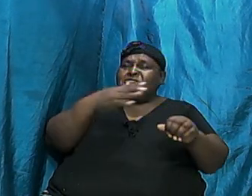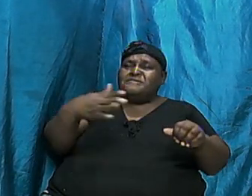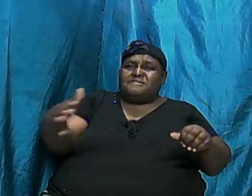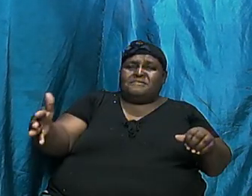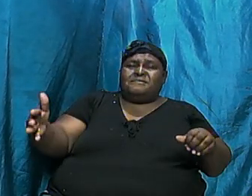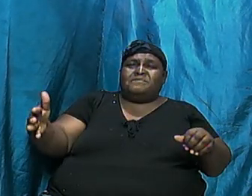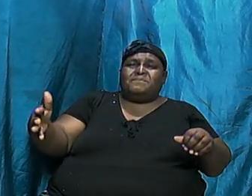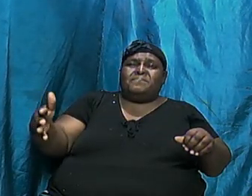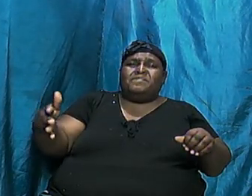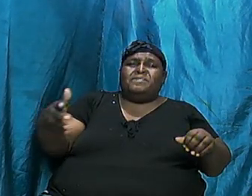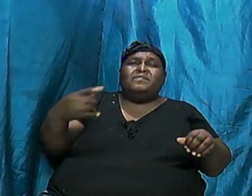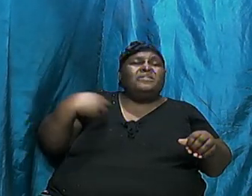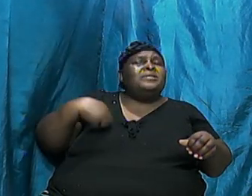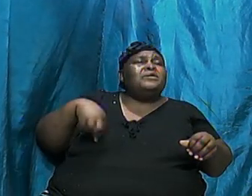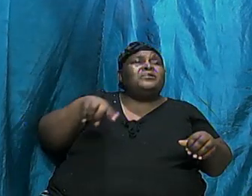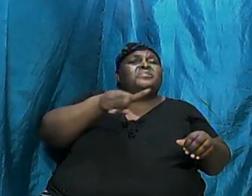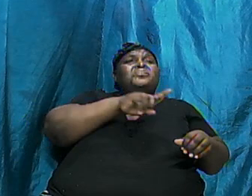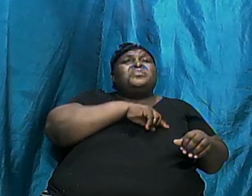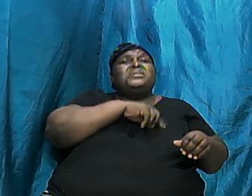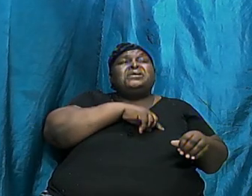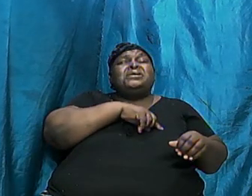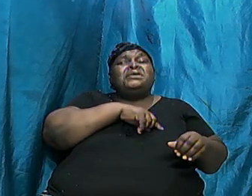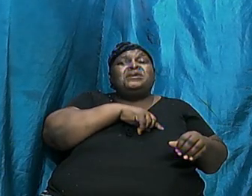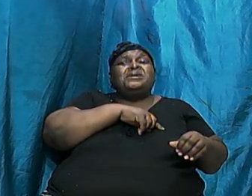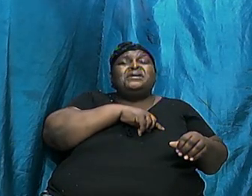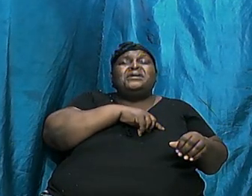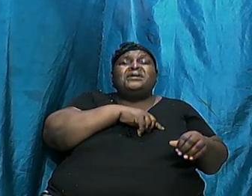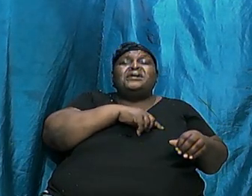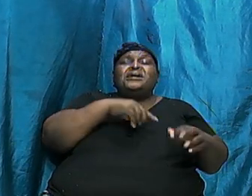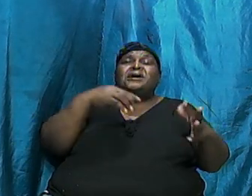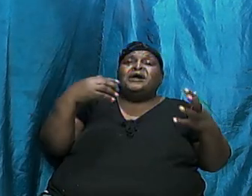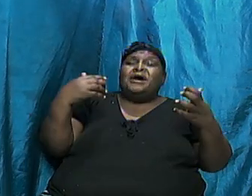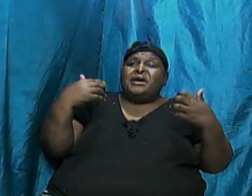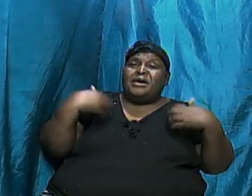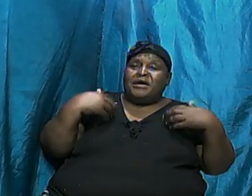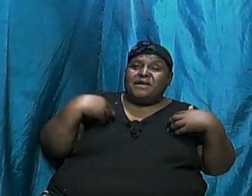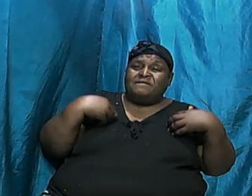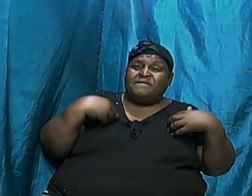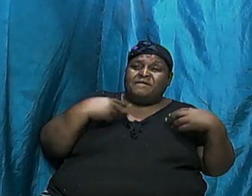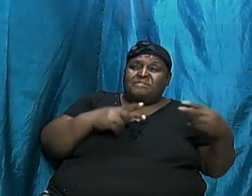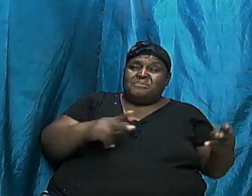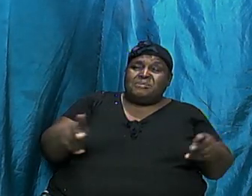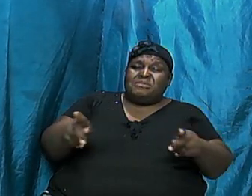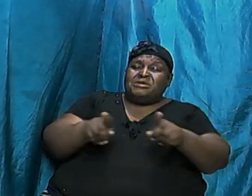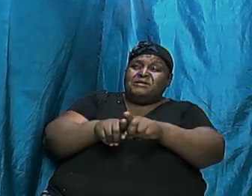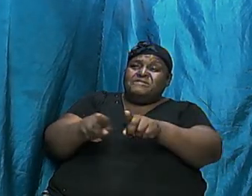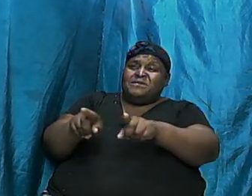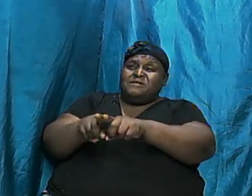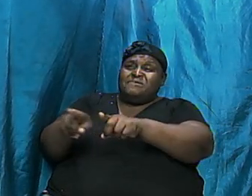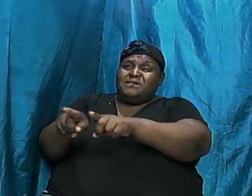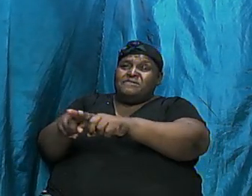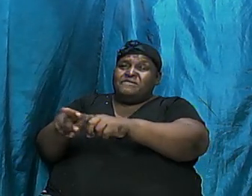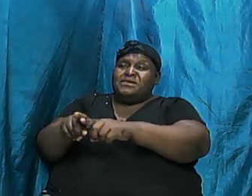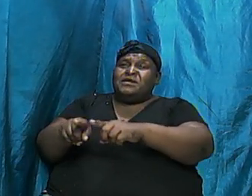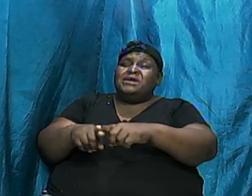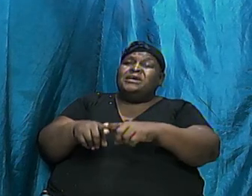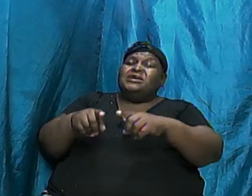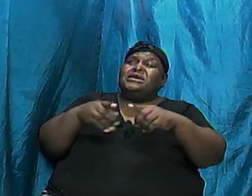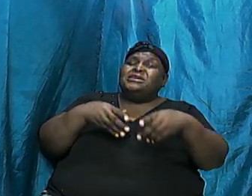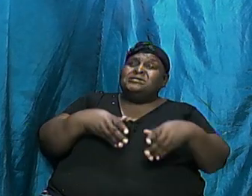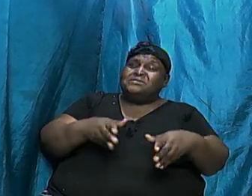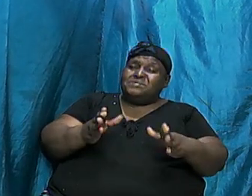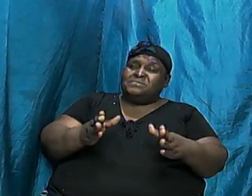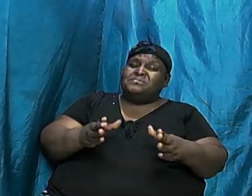now we had categorized the book into some divisions we had looked at also